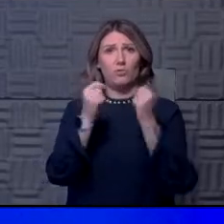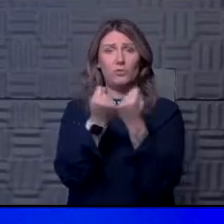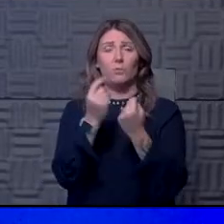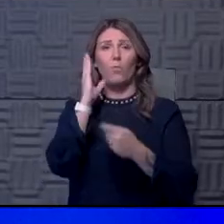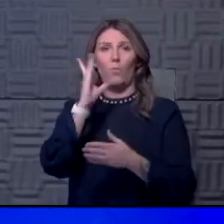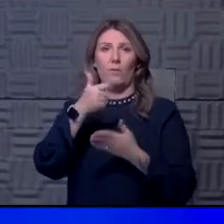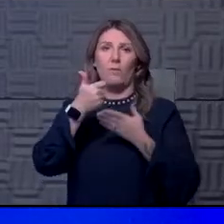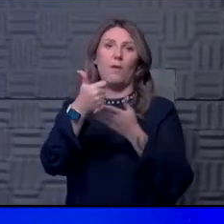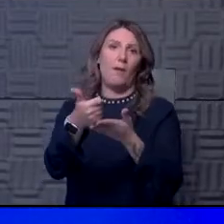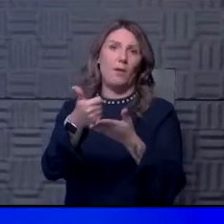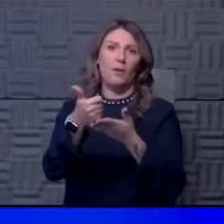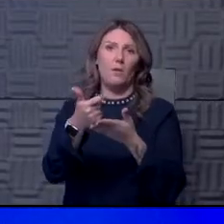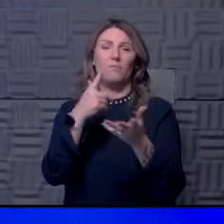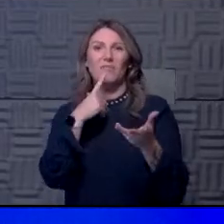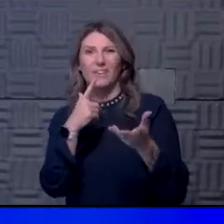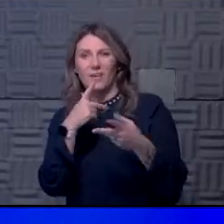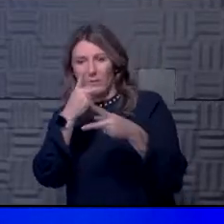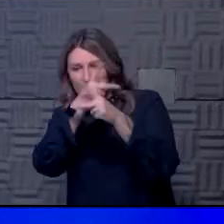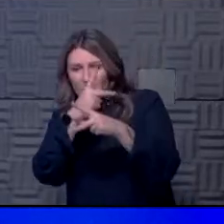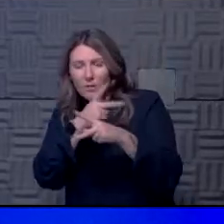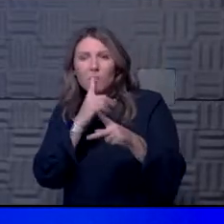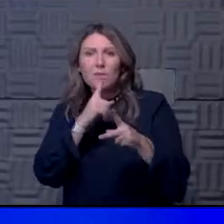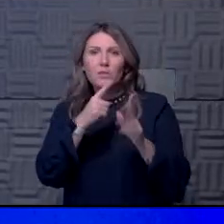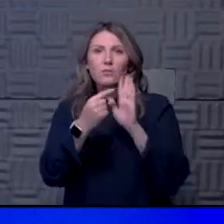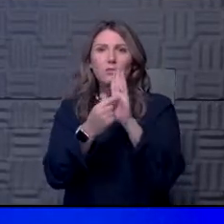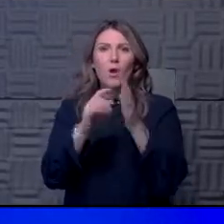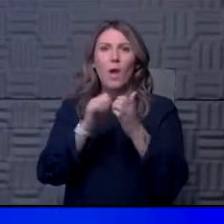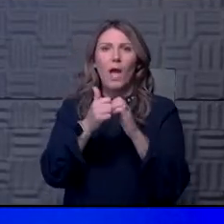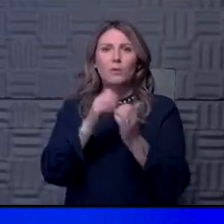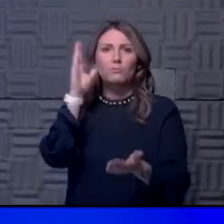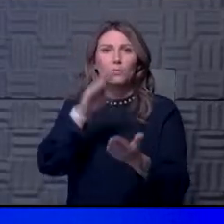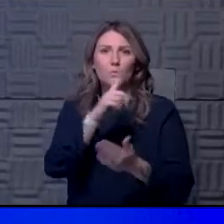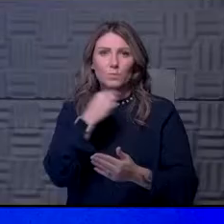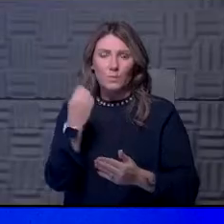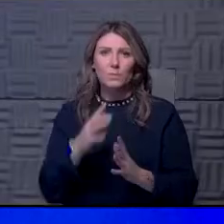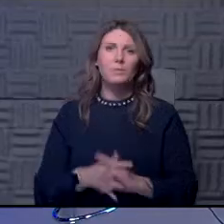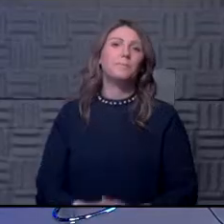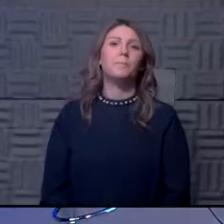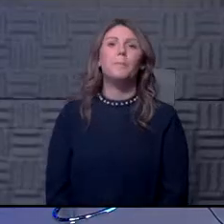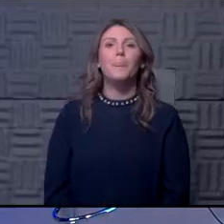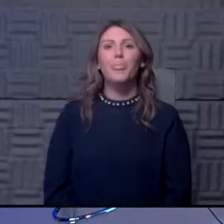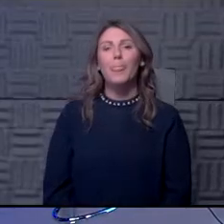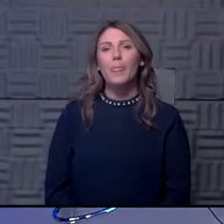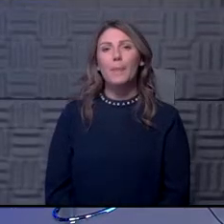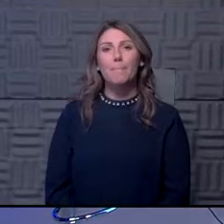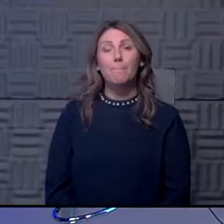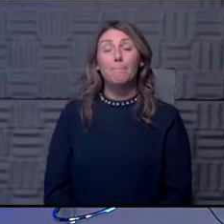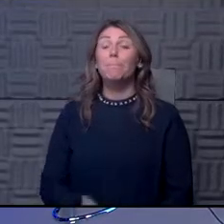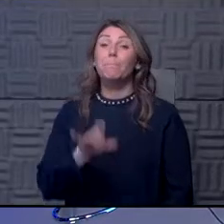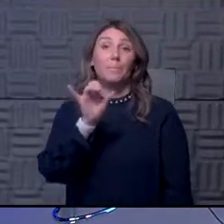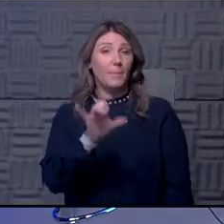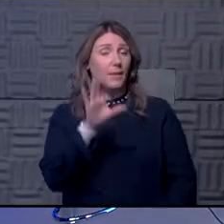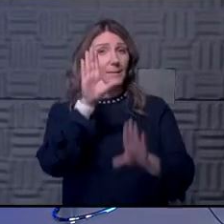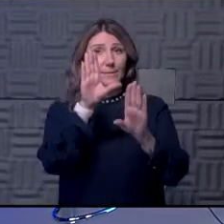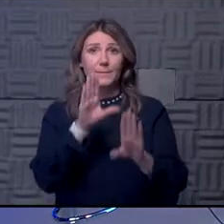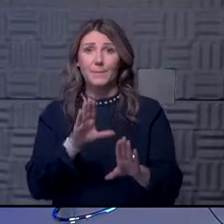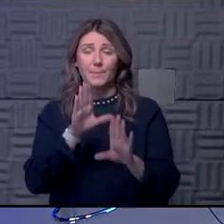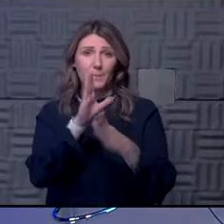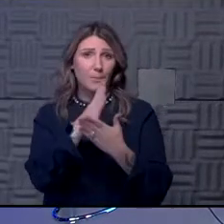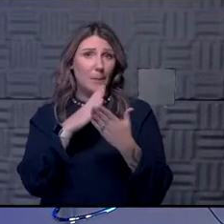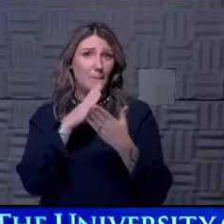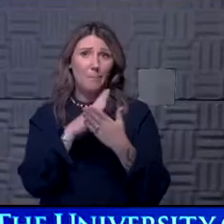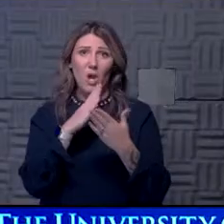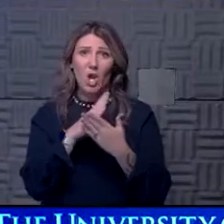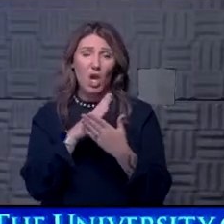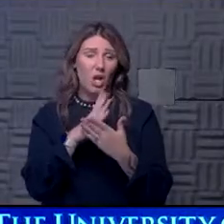uh, mitigate and, and show ways to reduce risk as much as possible. I think that's a great part of the story